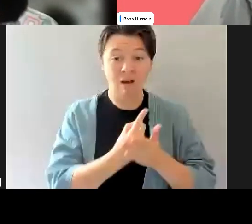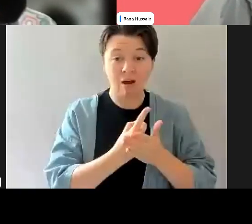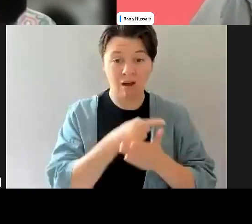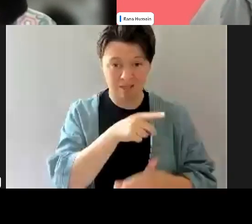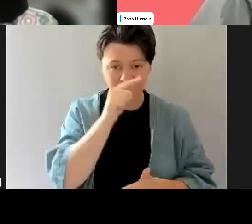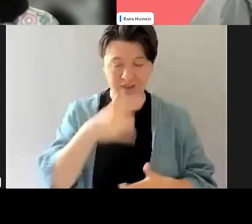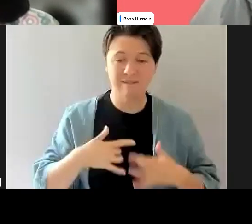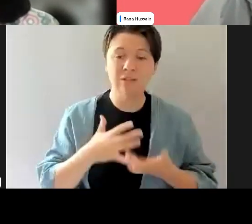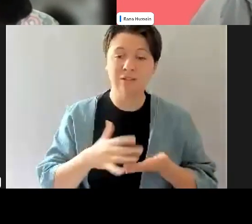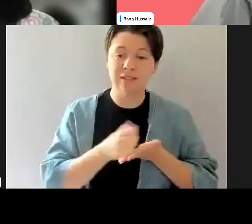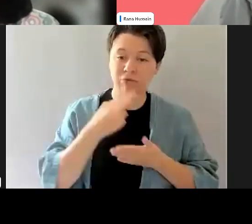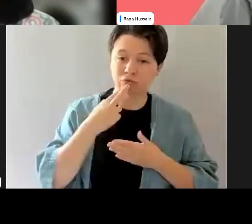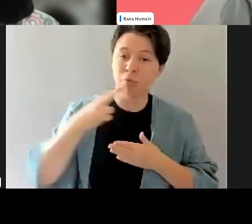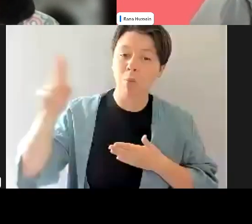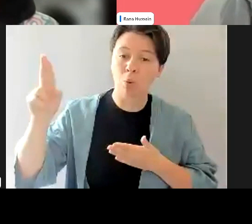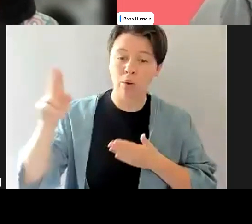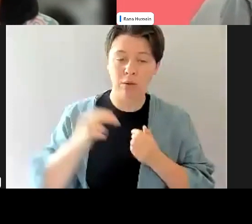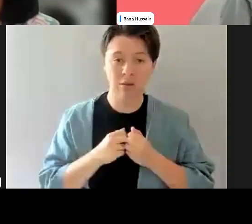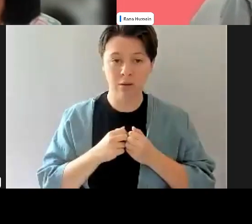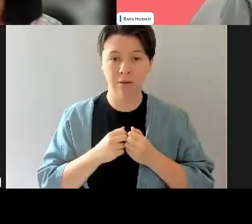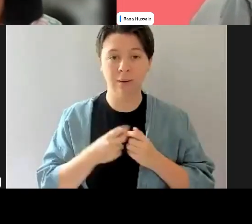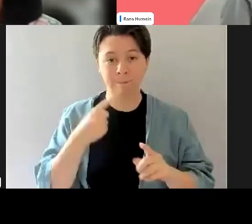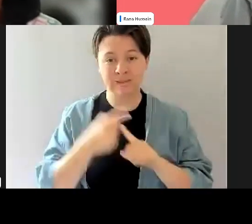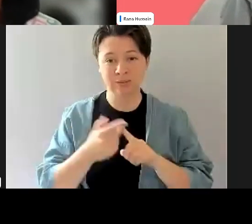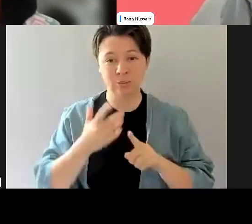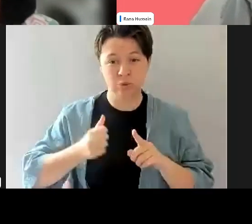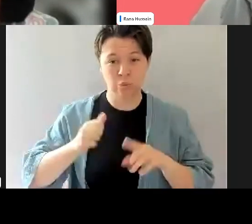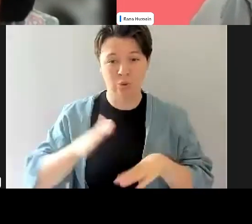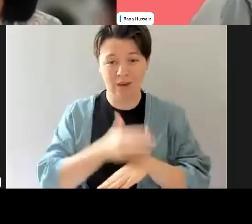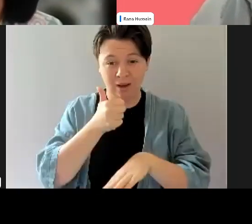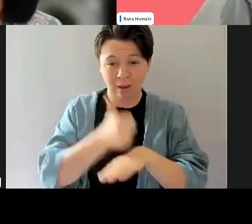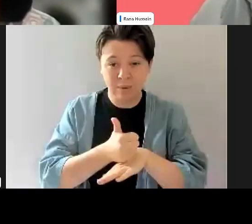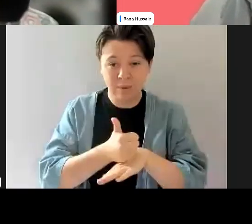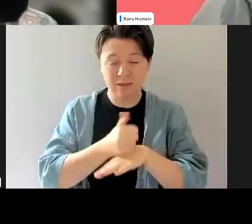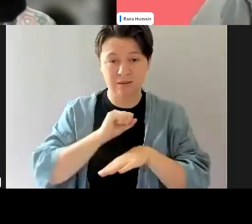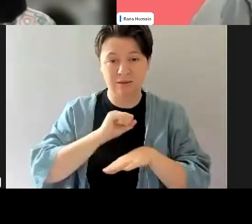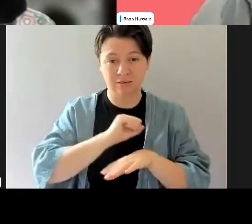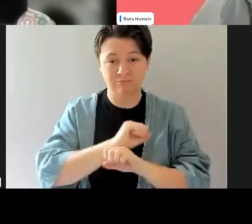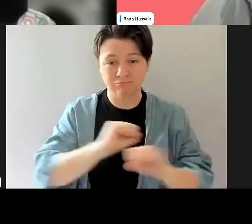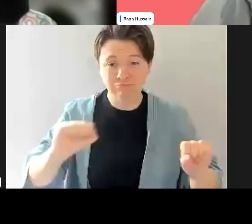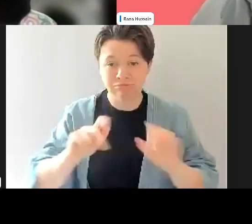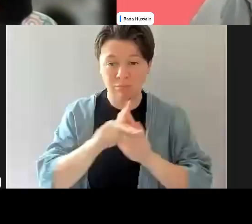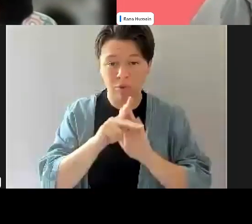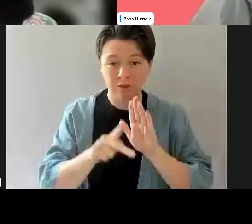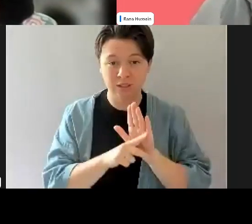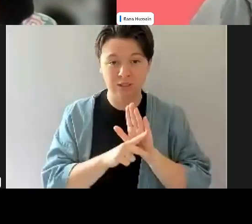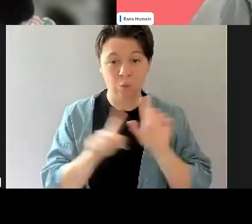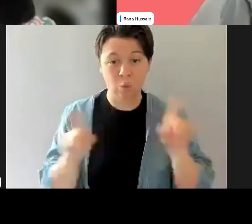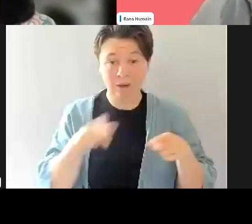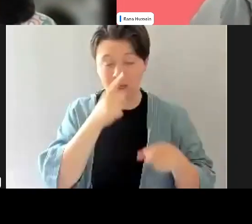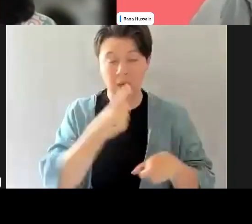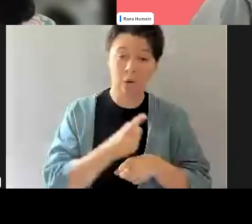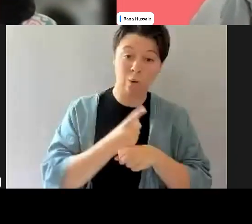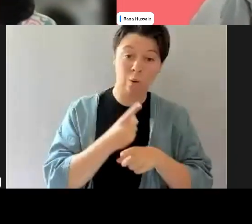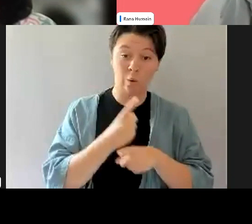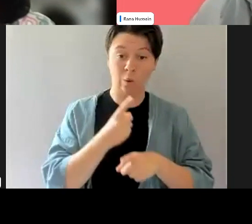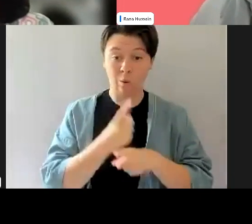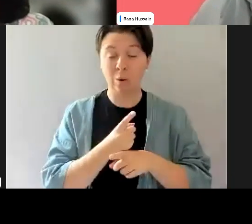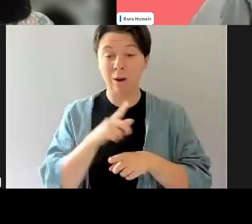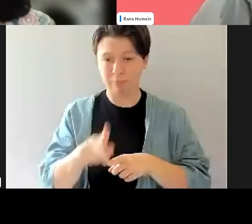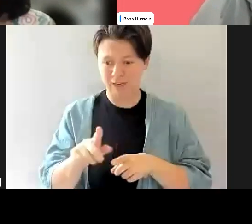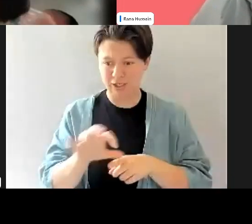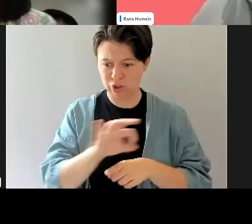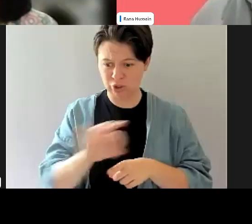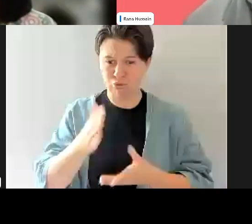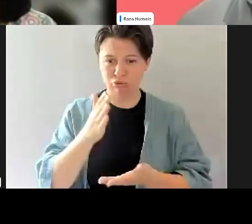that exclude them. And also we need effective implementation of these policies. All of us have spoken about the good things that can be done, but if they're not really being done, if